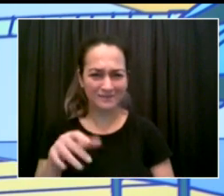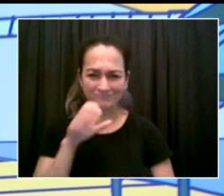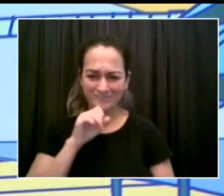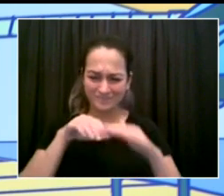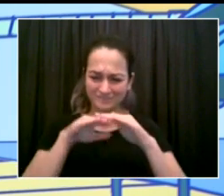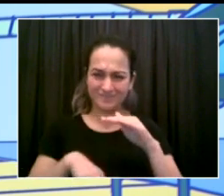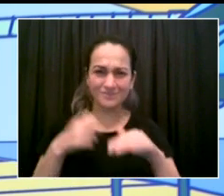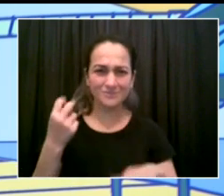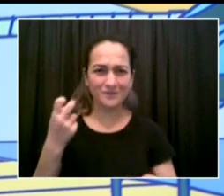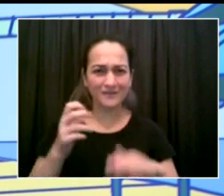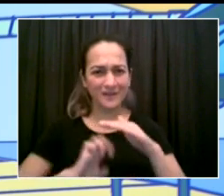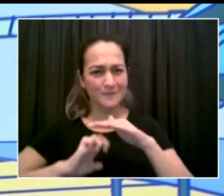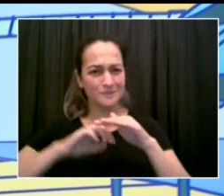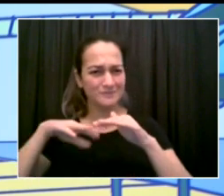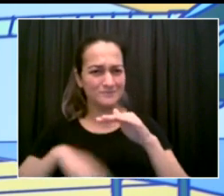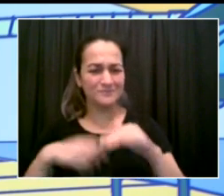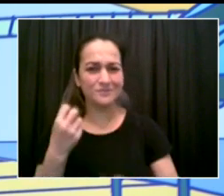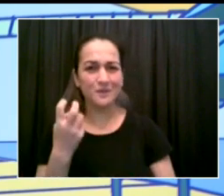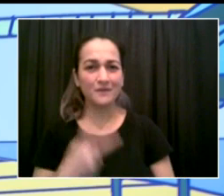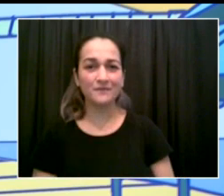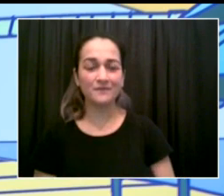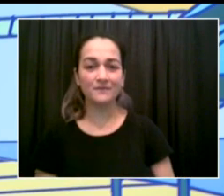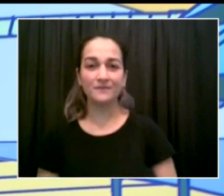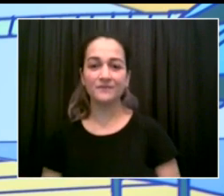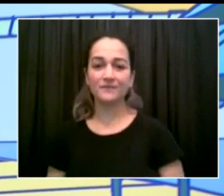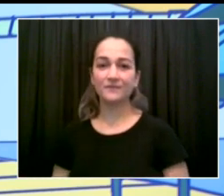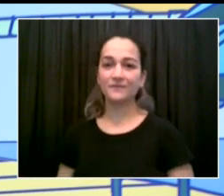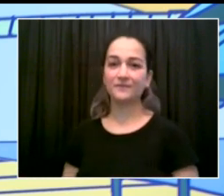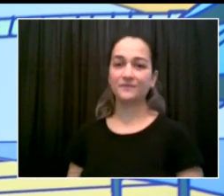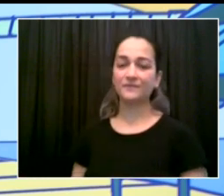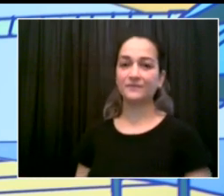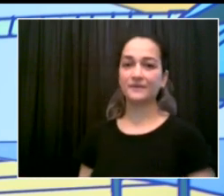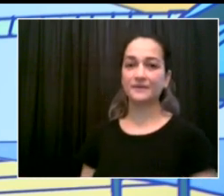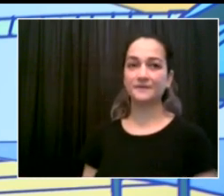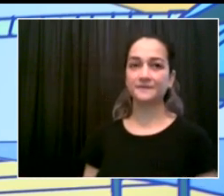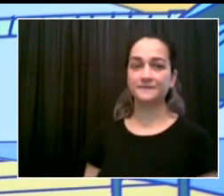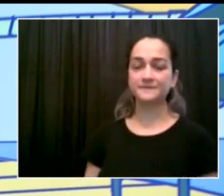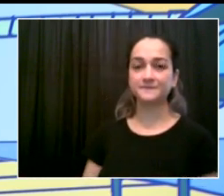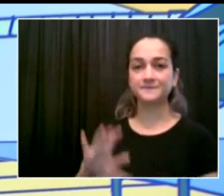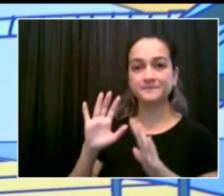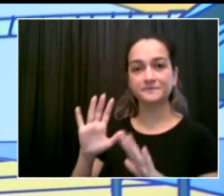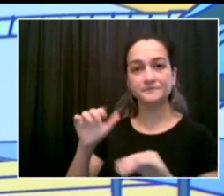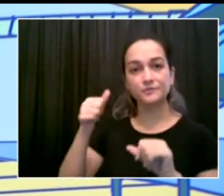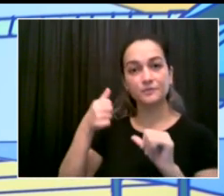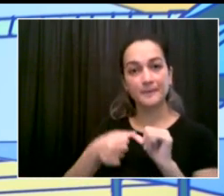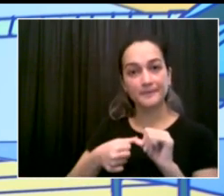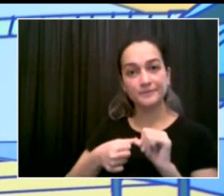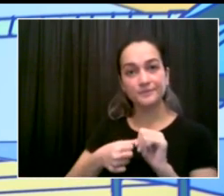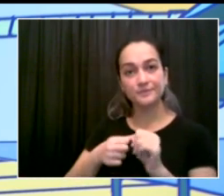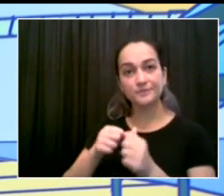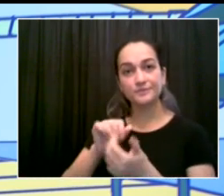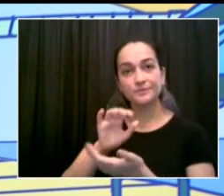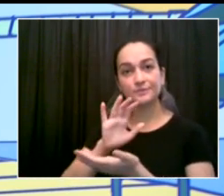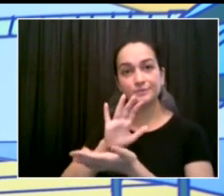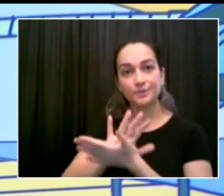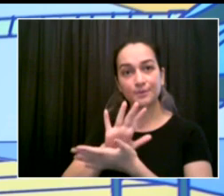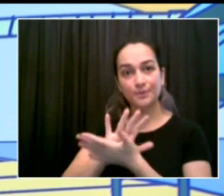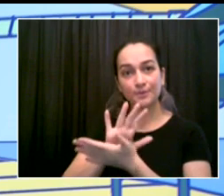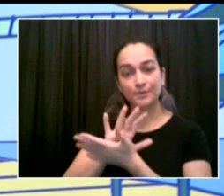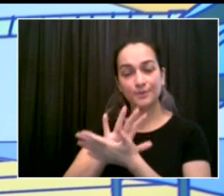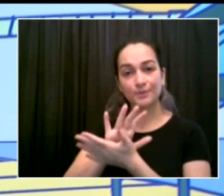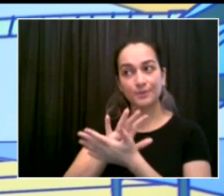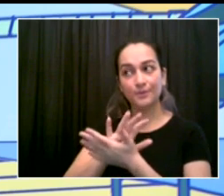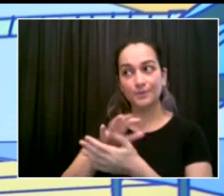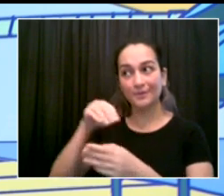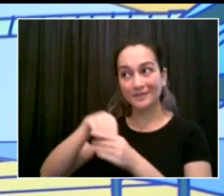reflects the larger reality of the city. As of this hour, 5.3 million New Yorkers, this is just